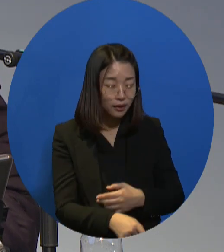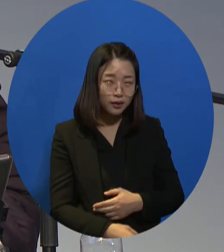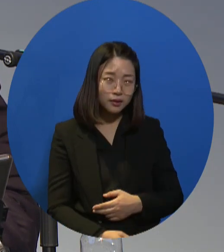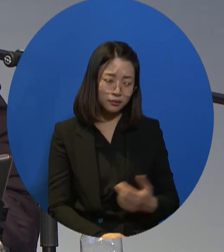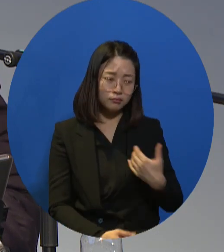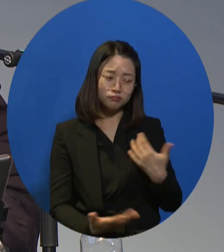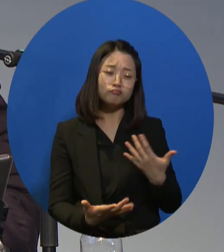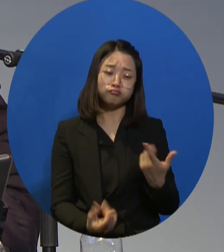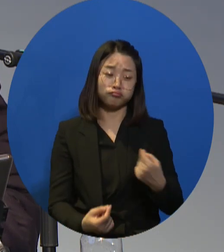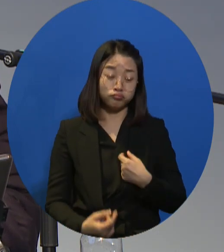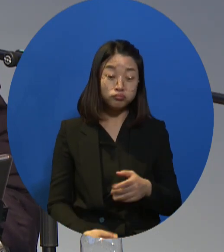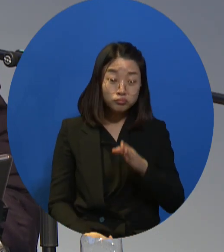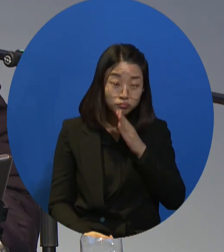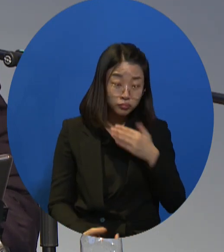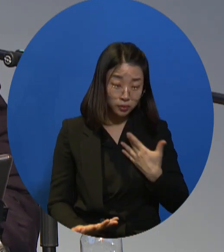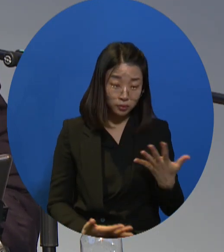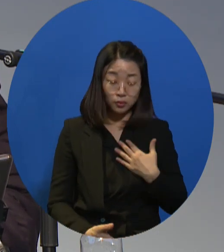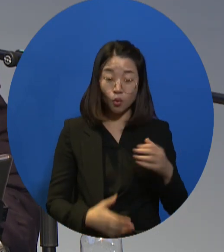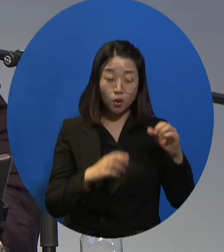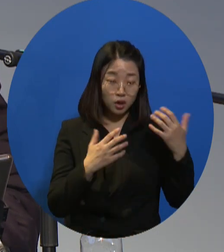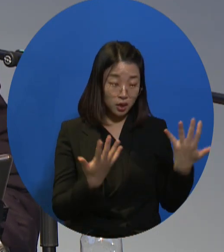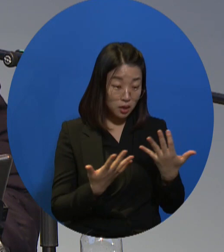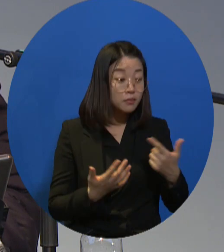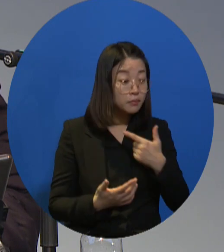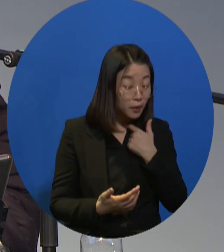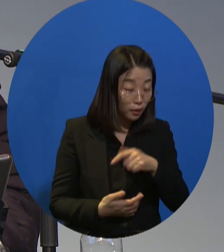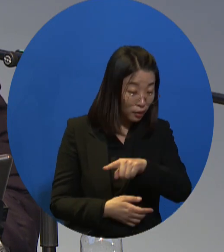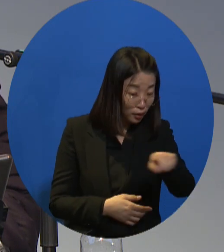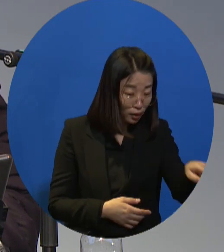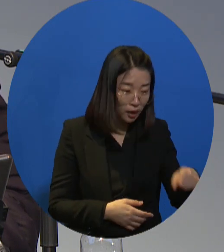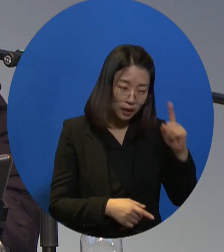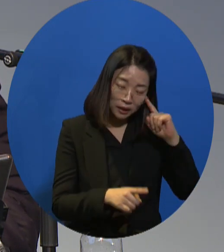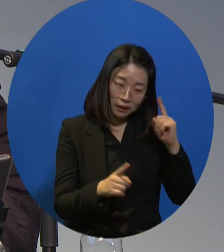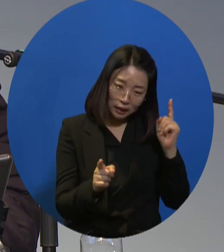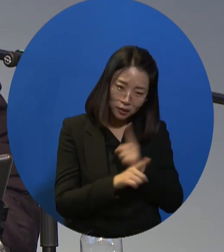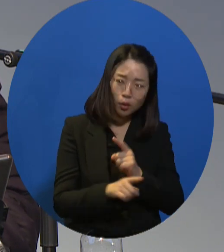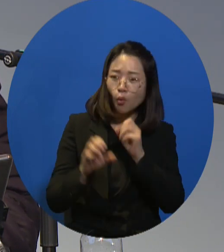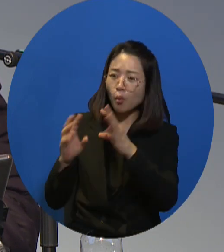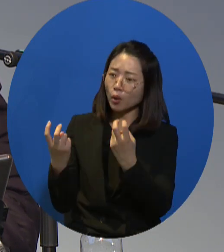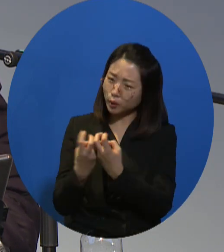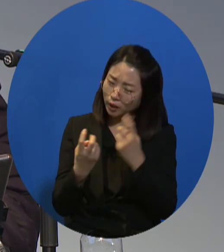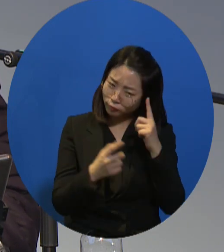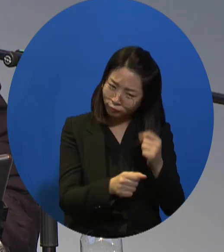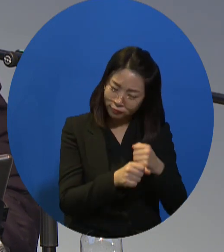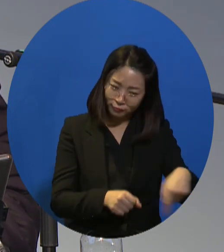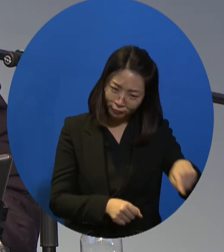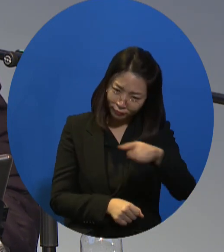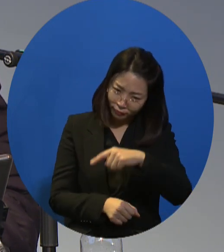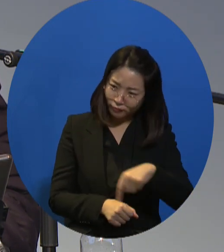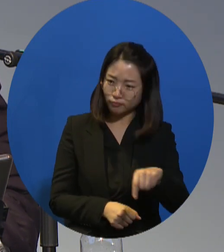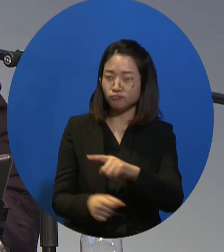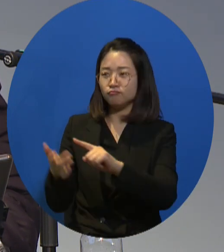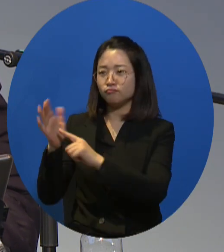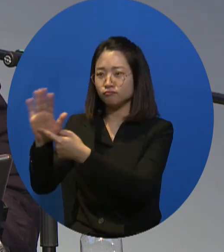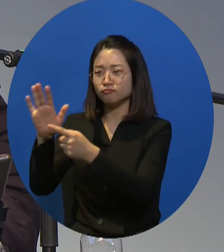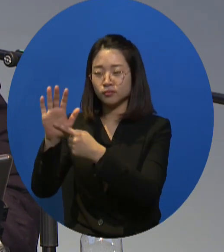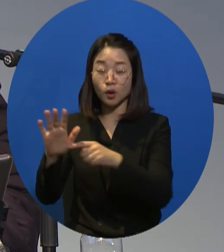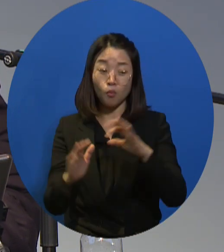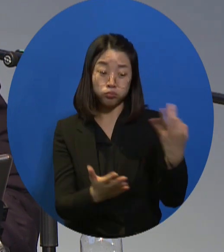but I'd like to argue once again, that this is a very meaningful work, very, very meaningful work. And